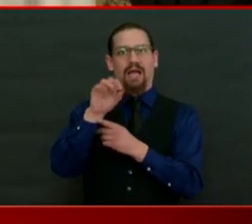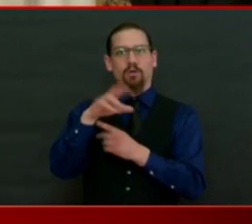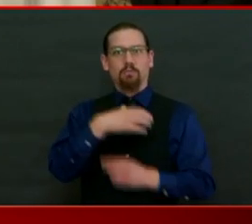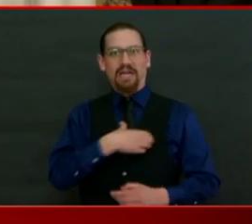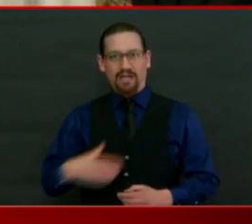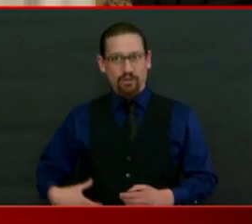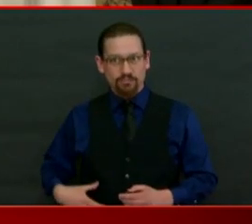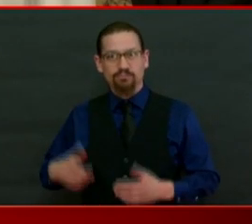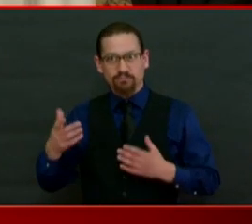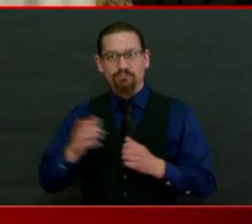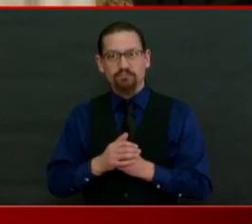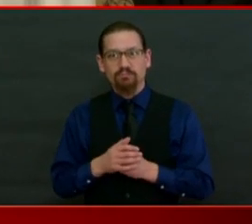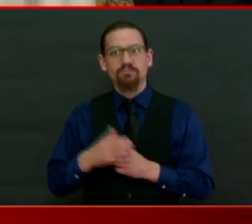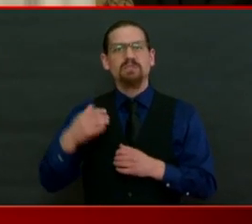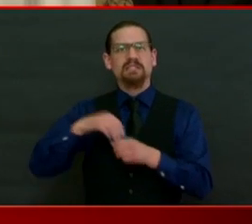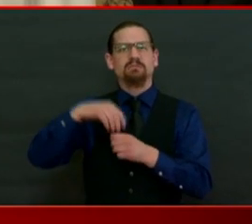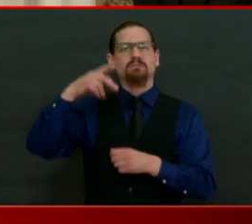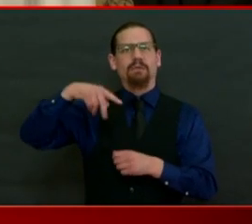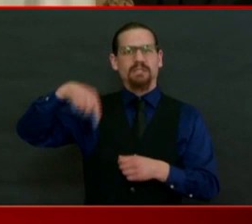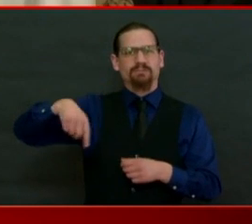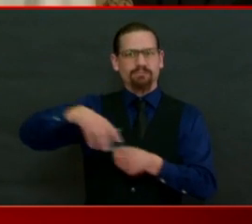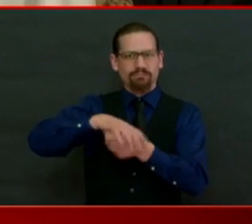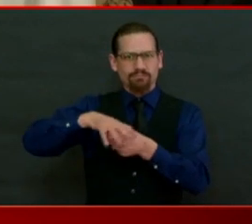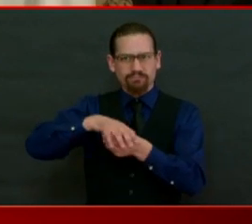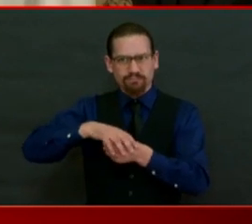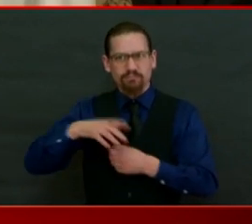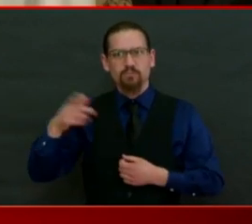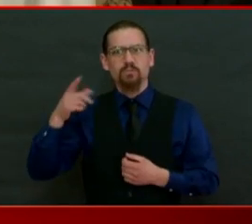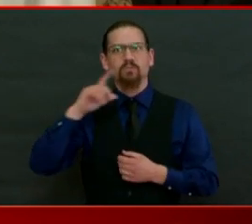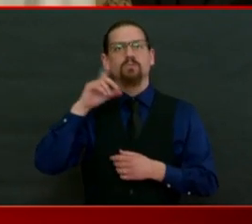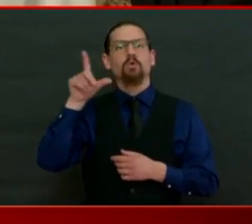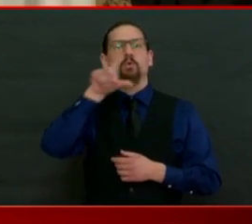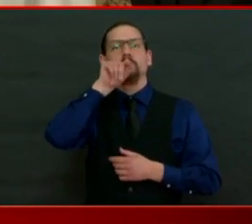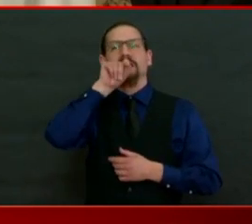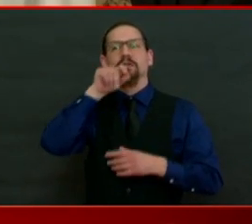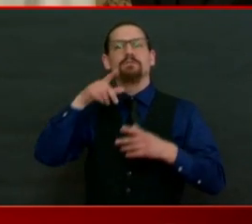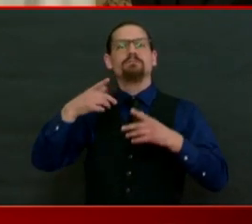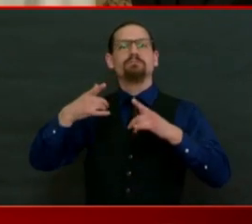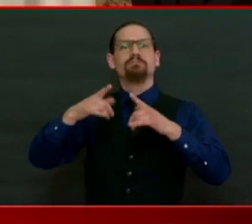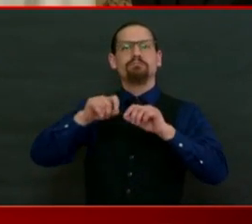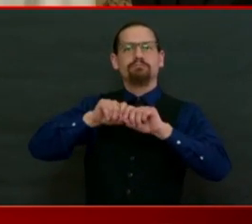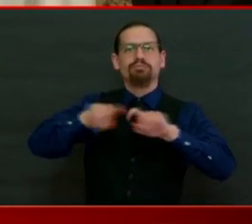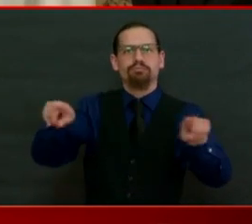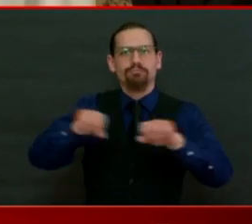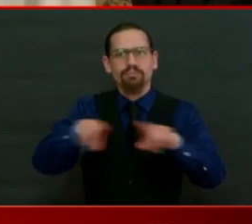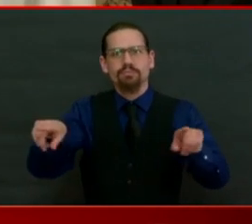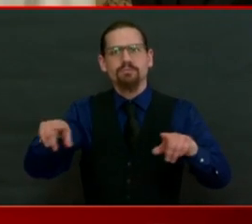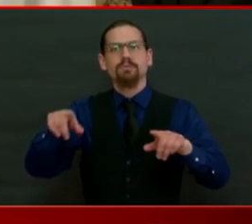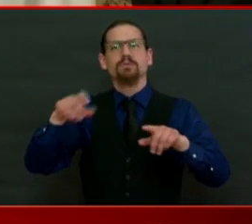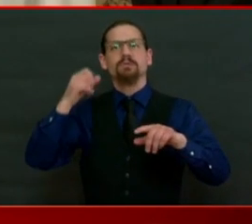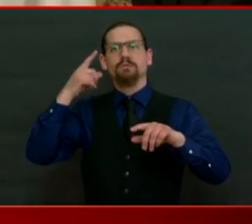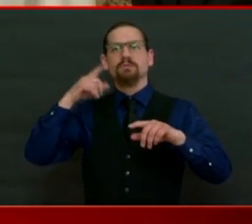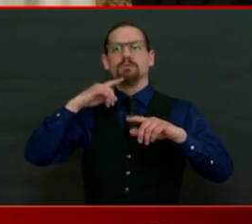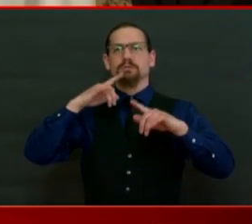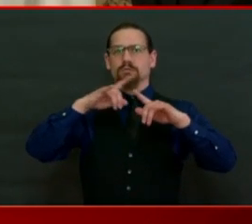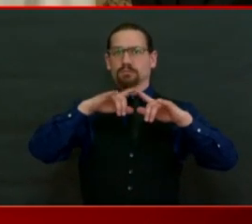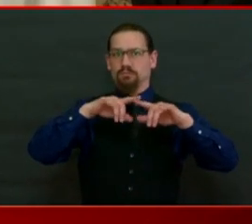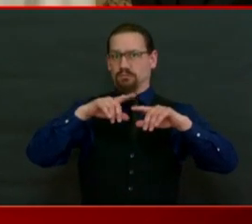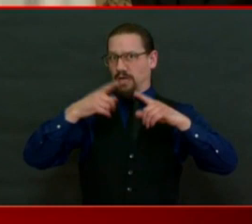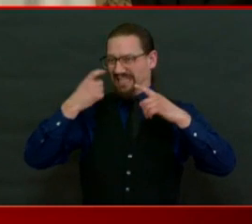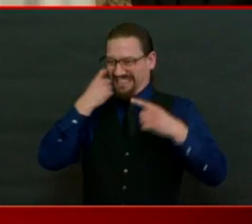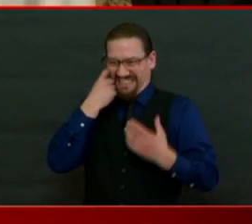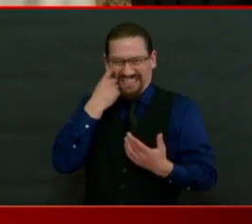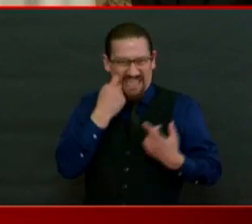briefing, have you spoken to the mayor and Spanish radio stations in order to get them more involved? Yeah, I have. have. And